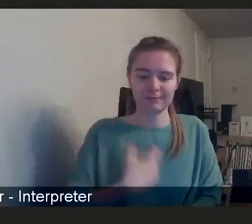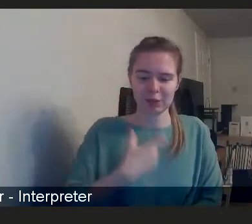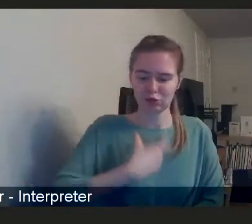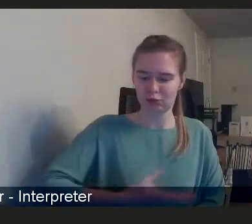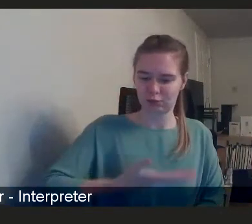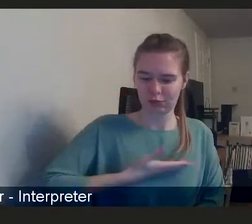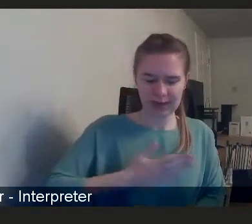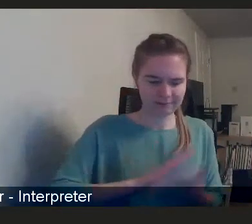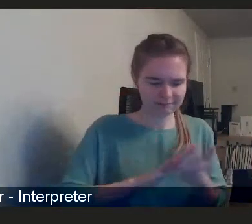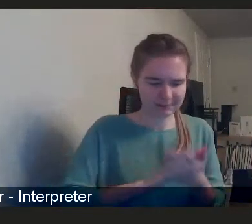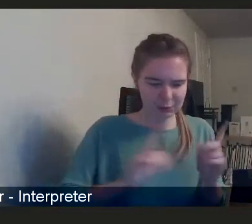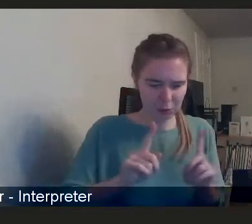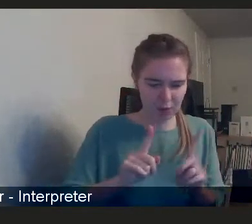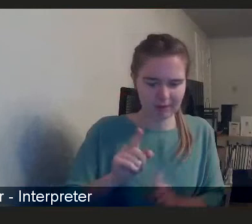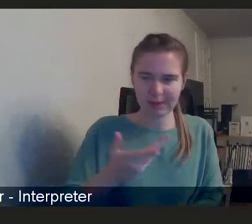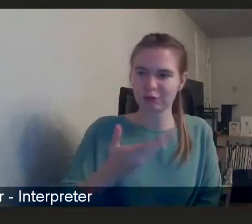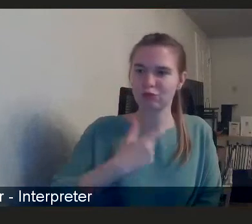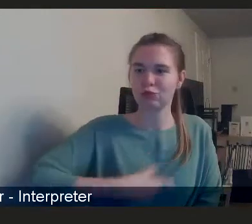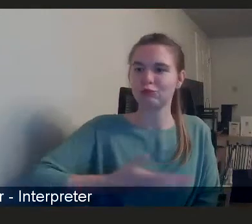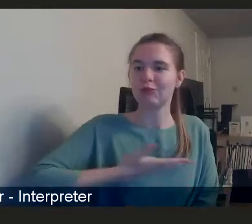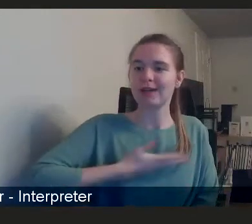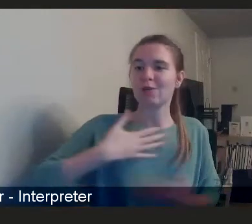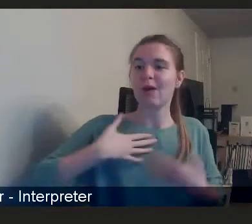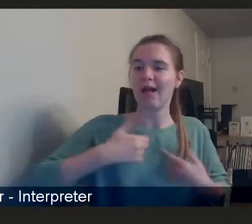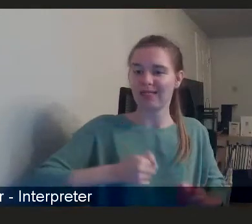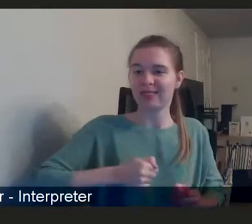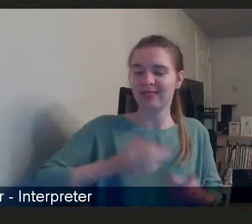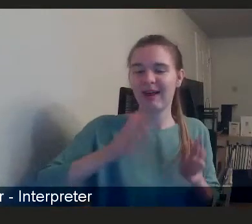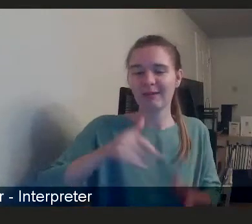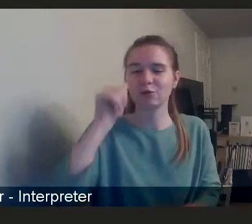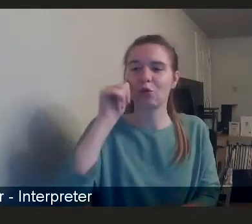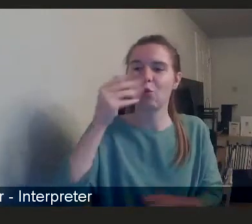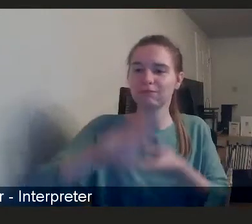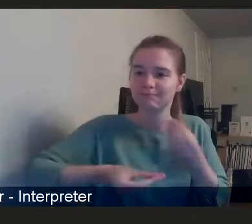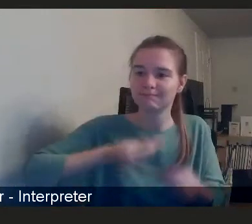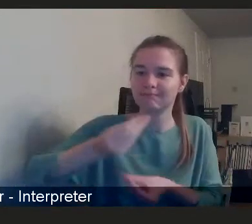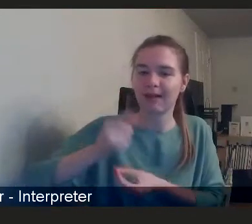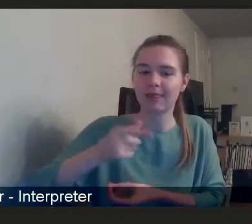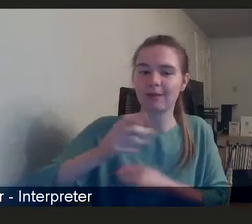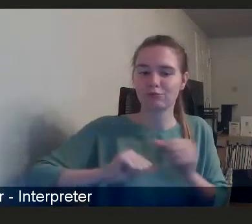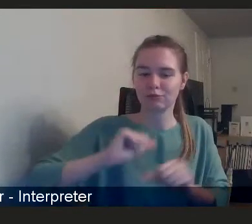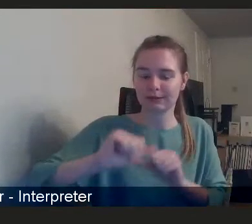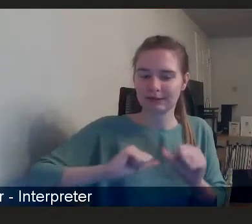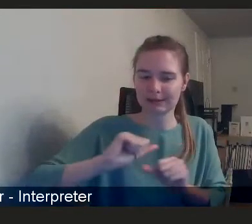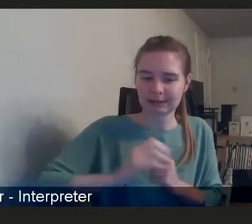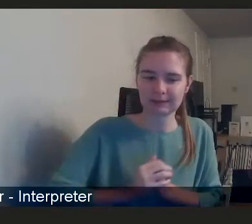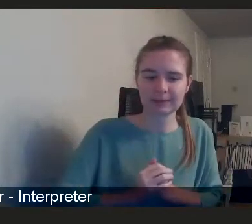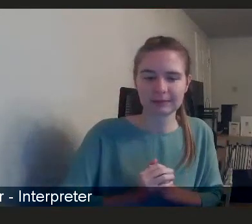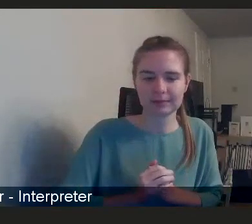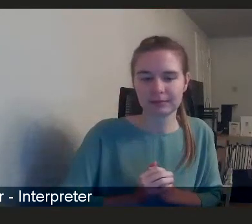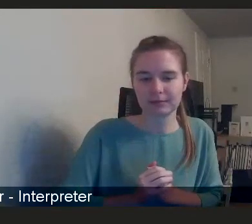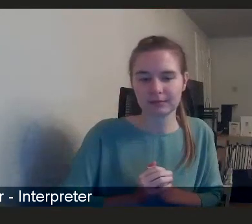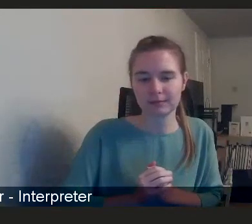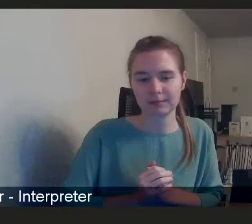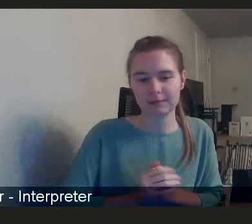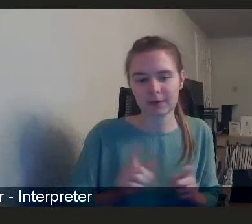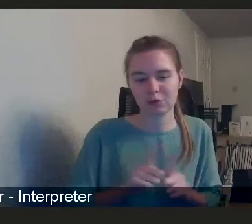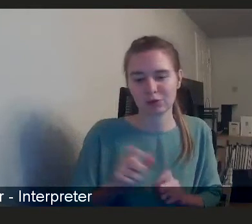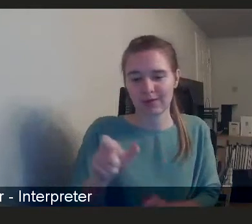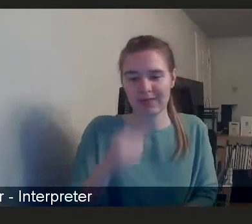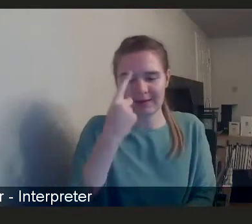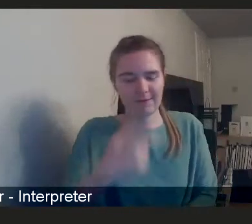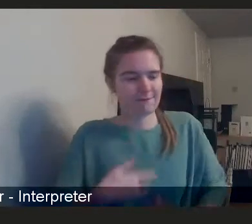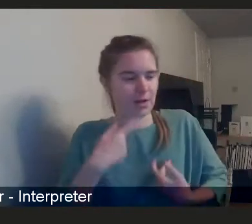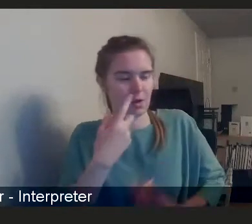and their human right to health. And then being able to, you know, ask for help as well.